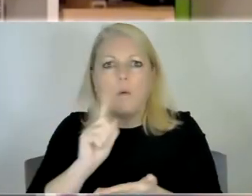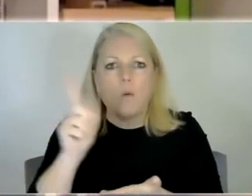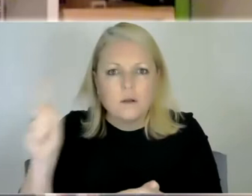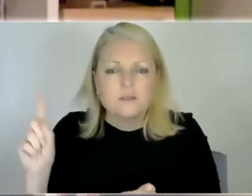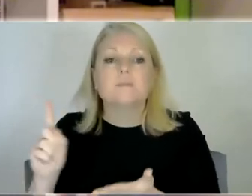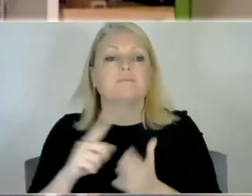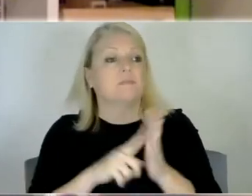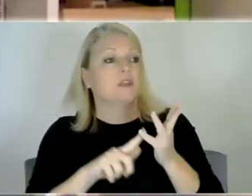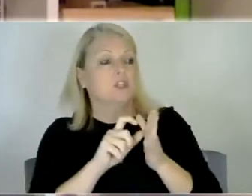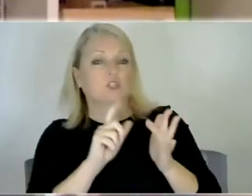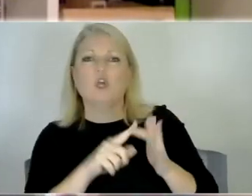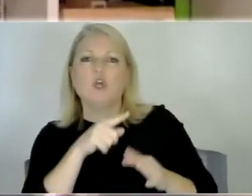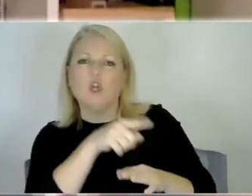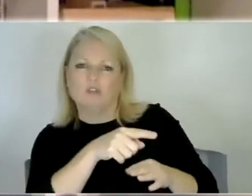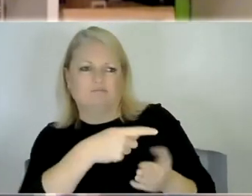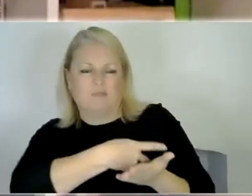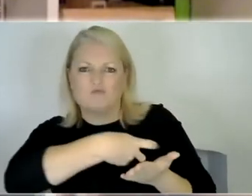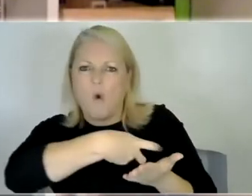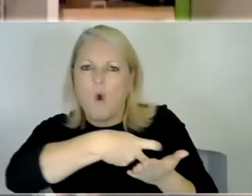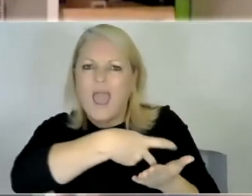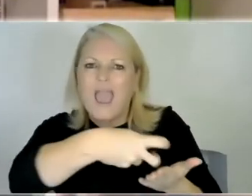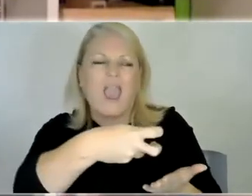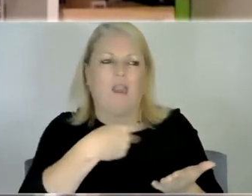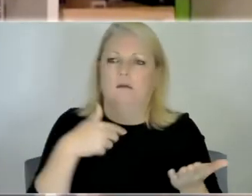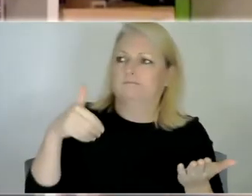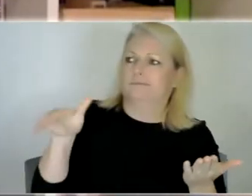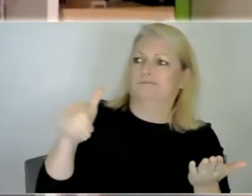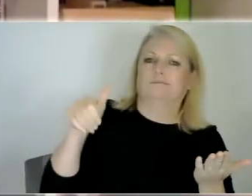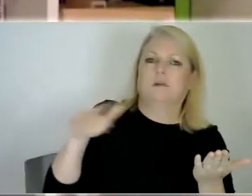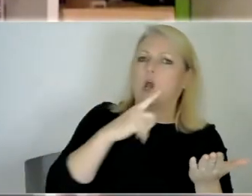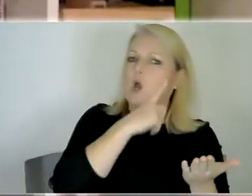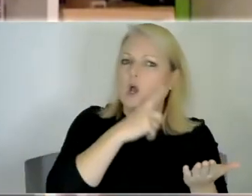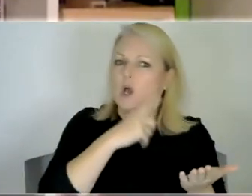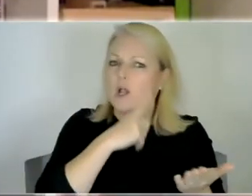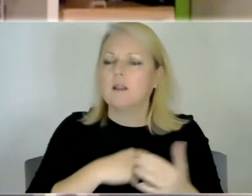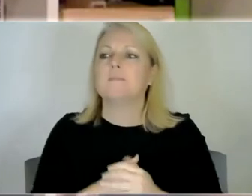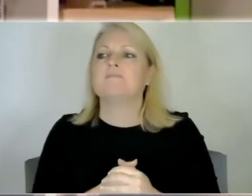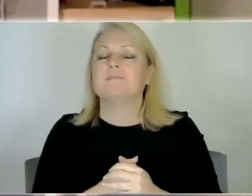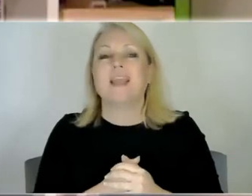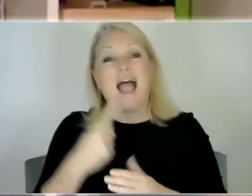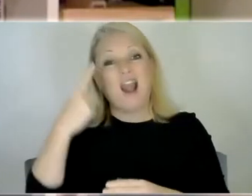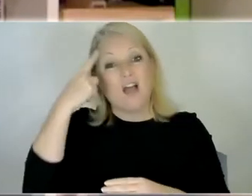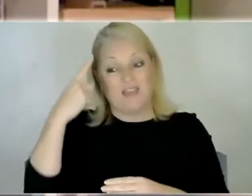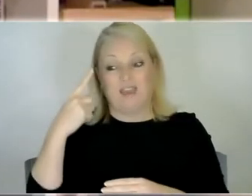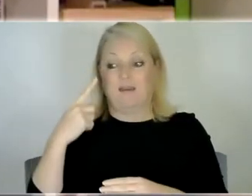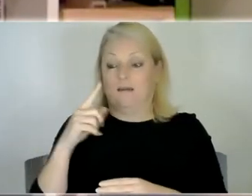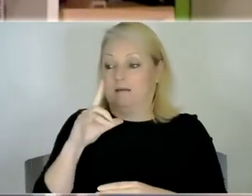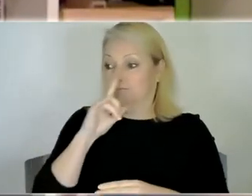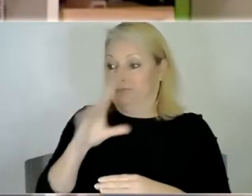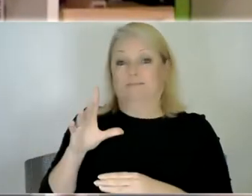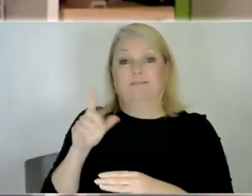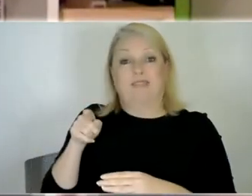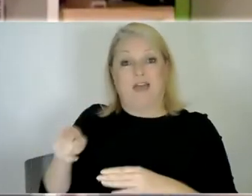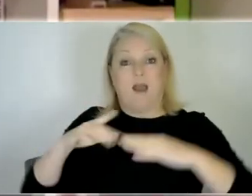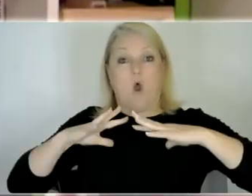you know Jude was there crawling and avoiding her at every opportunity and I think it was that week of you know staying next to them next